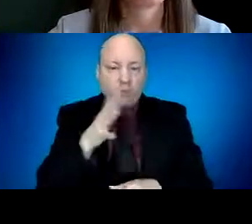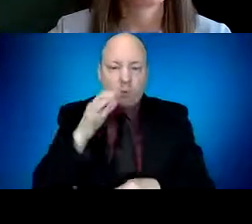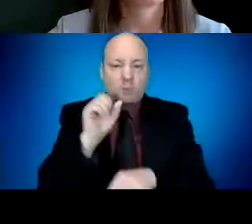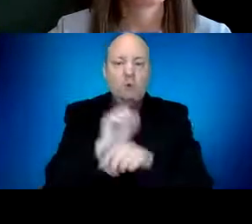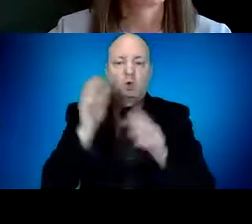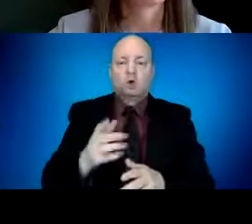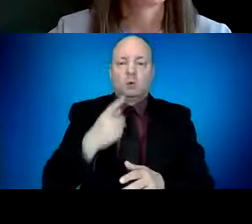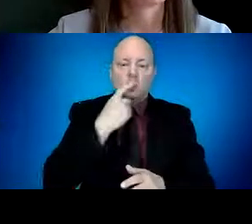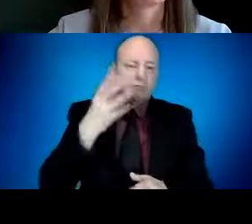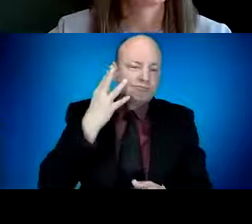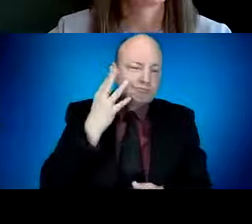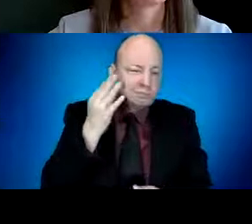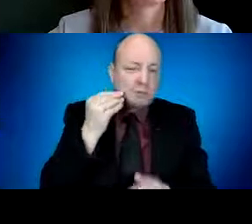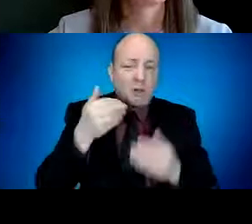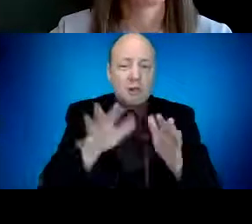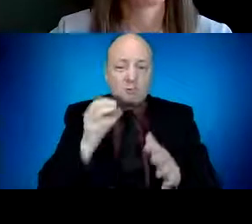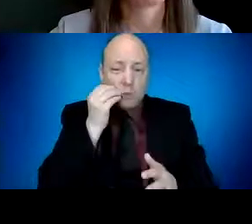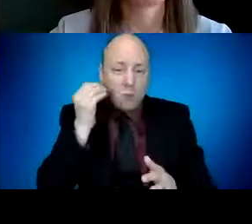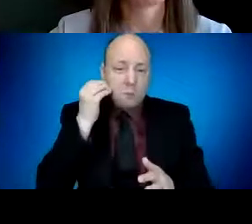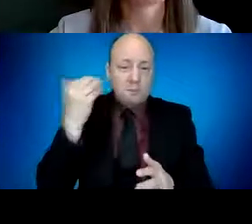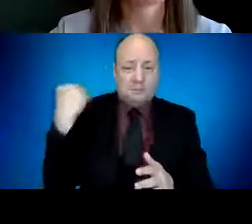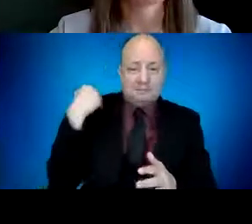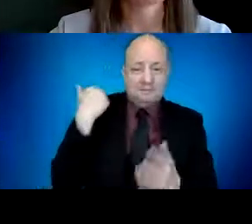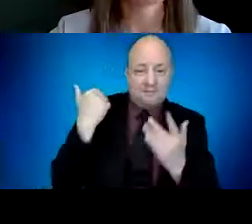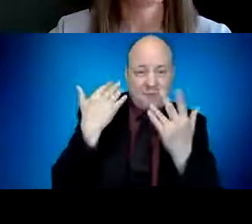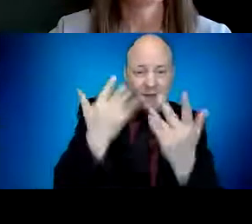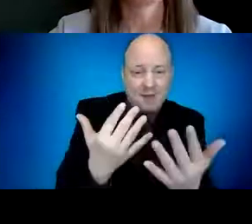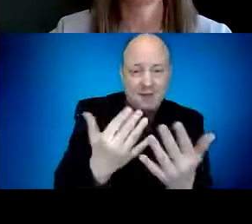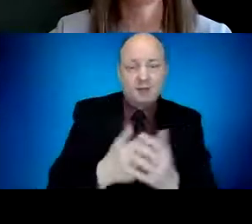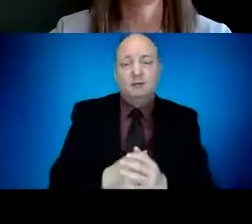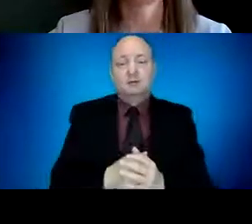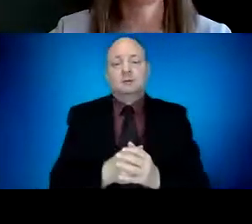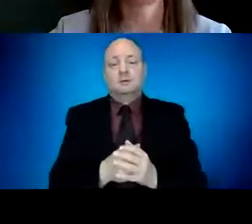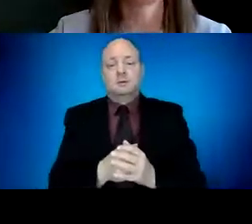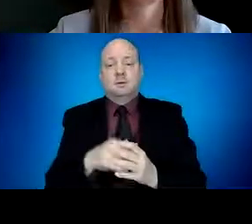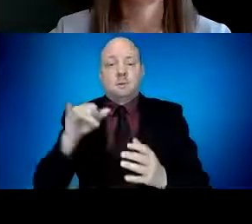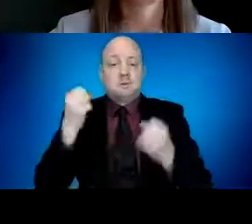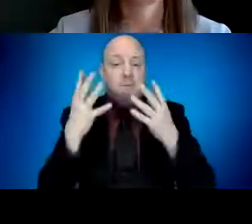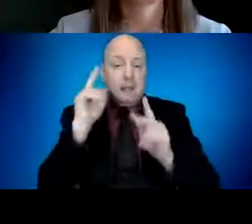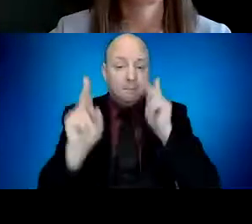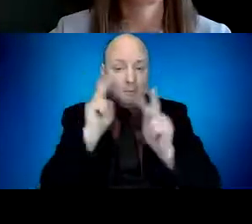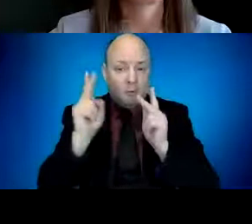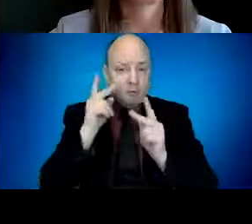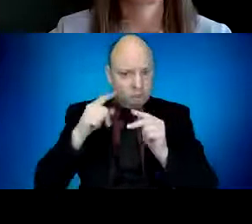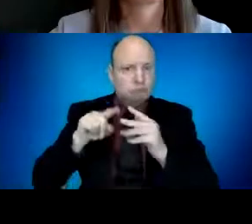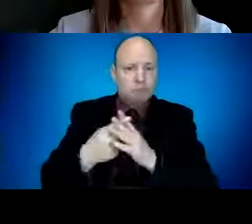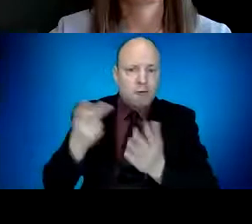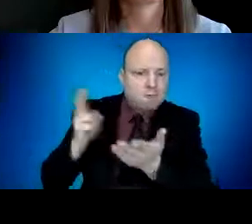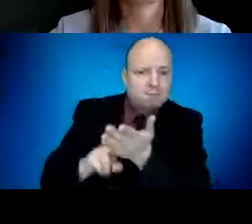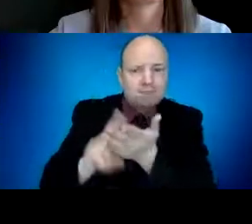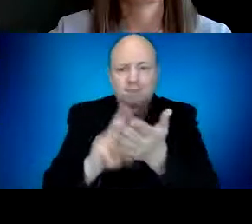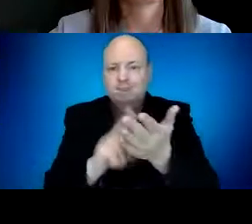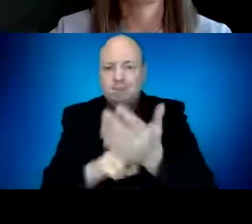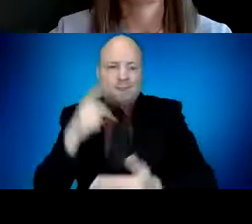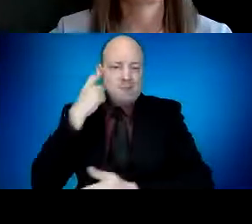vaccinating people in Group 6 this week after they attested they were ready to move forward. This is not a change from the timelines we've announced previously.